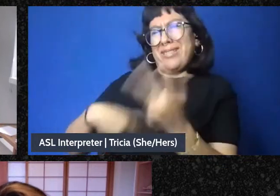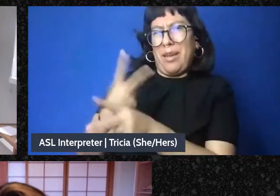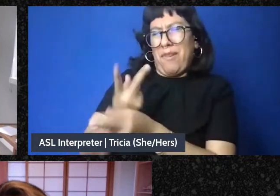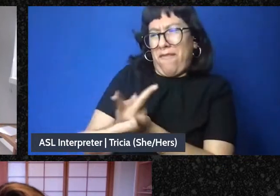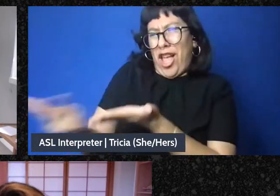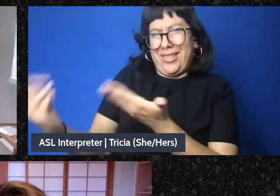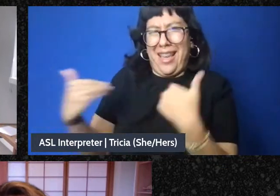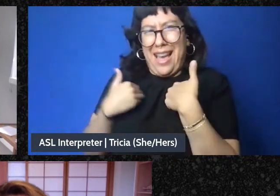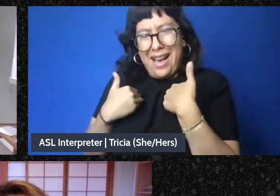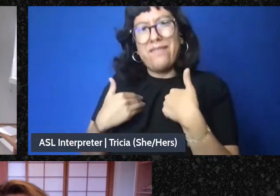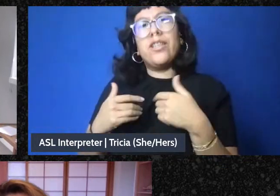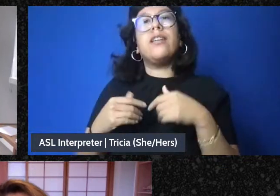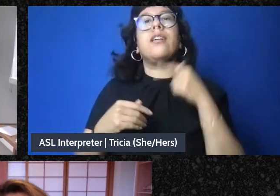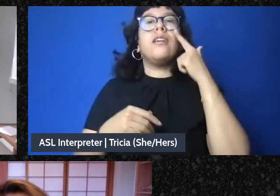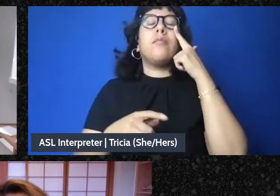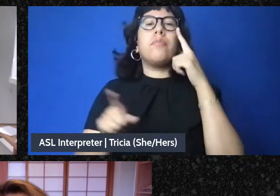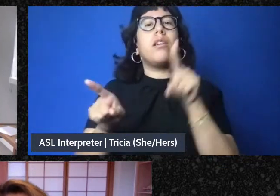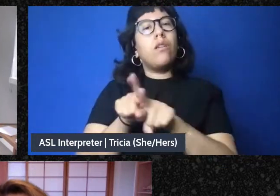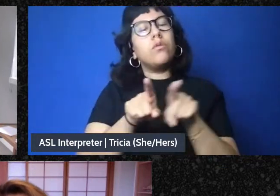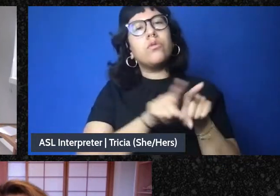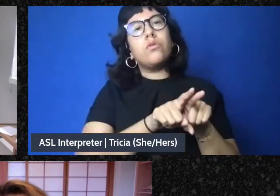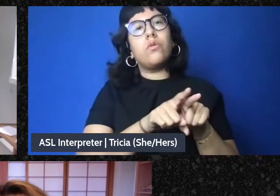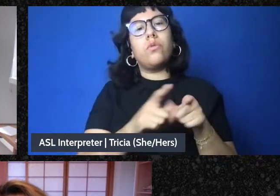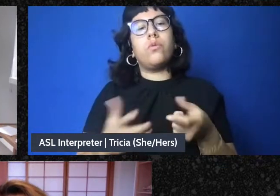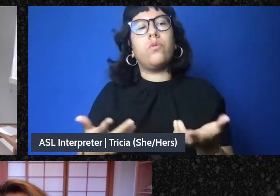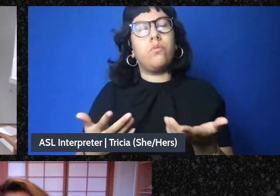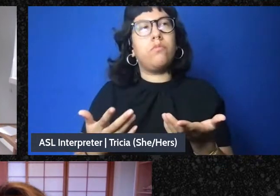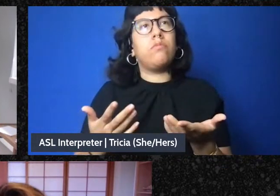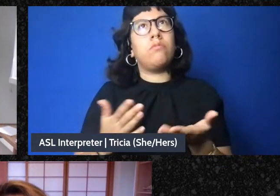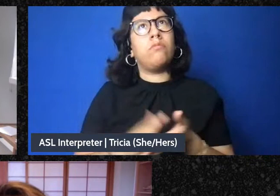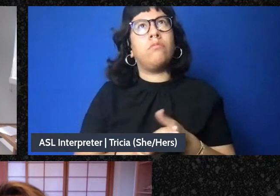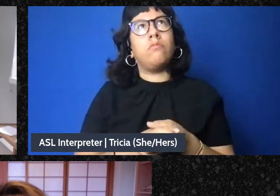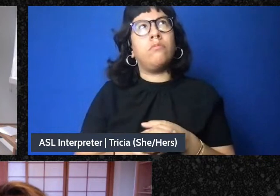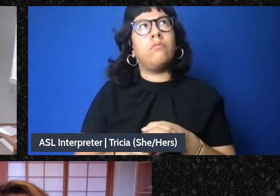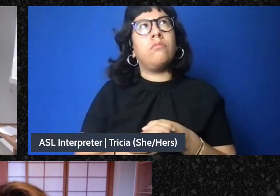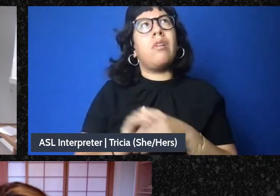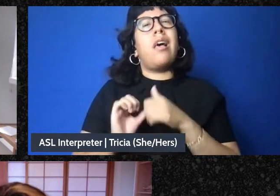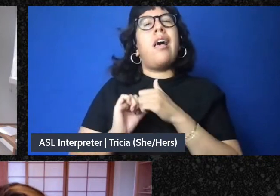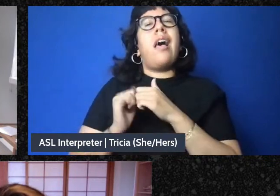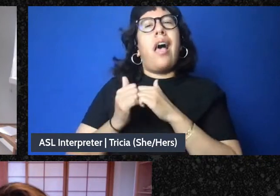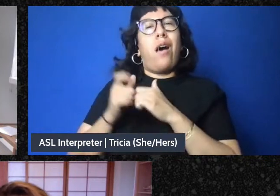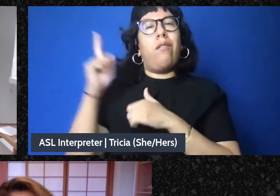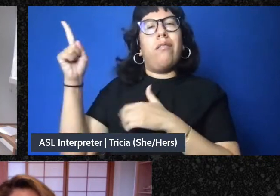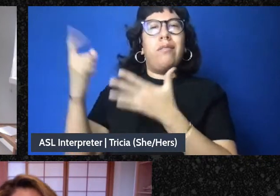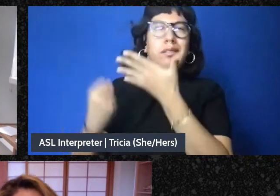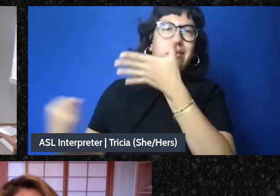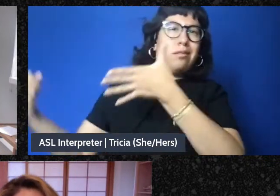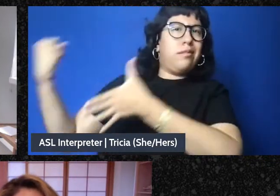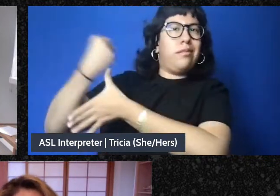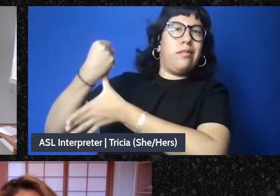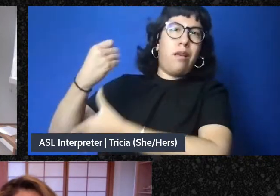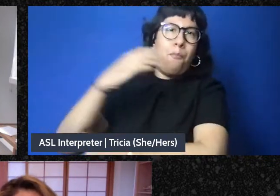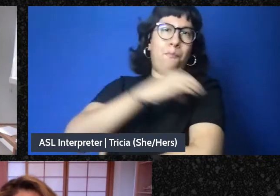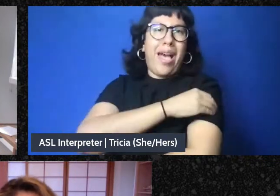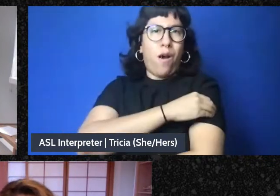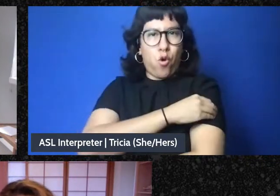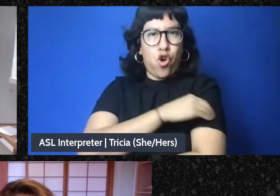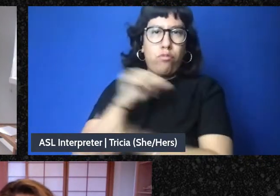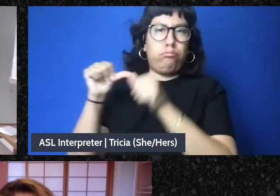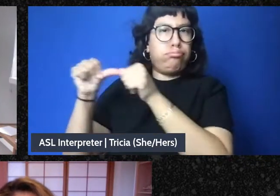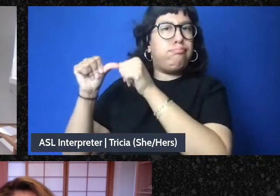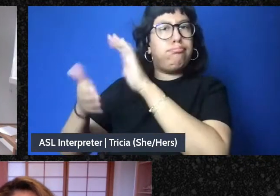I think they were also the, the ways in which it centralized power, the way in which it